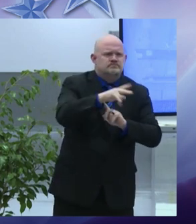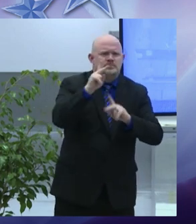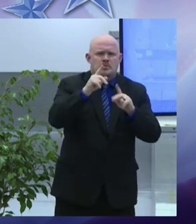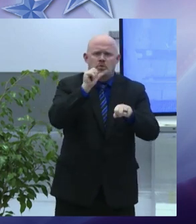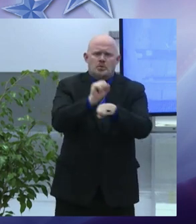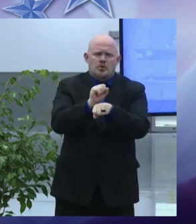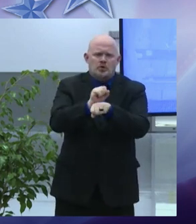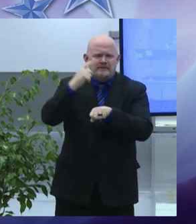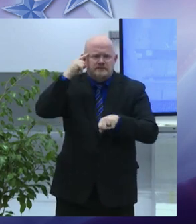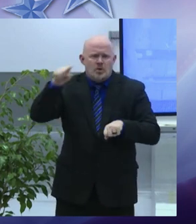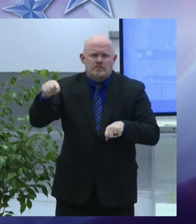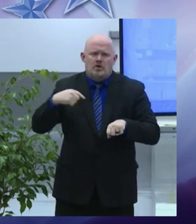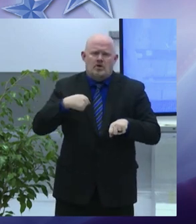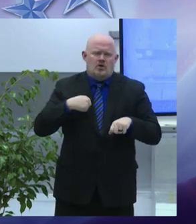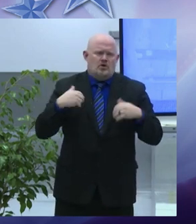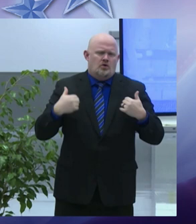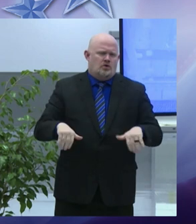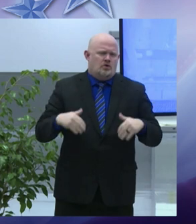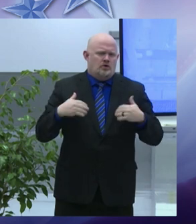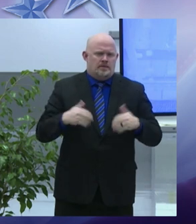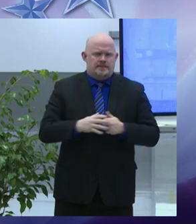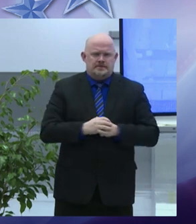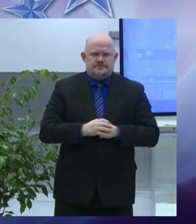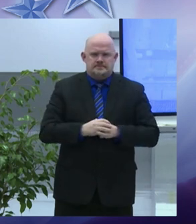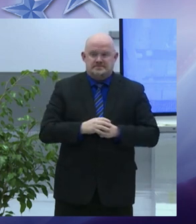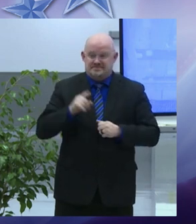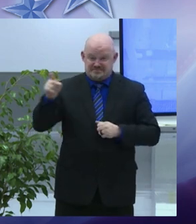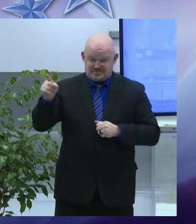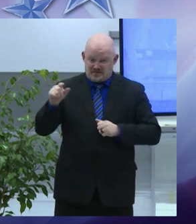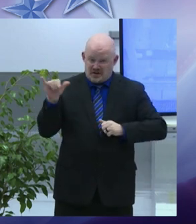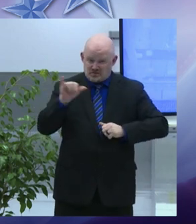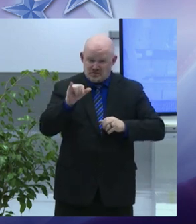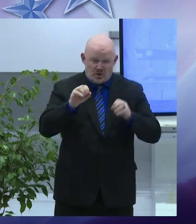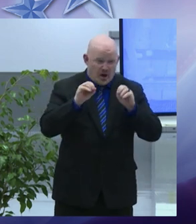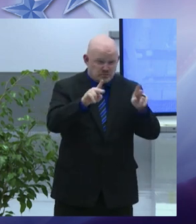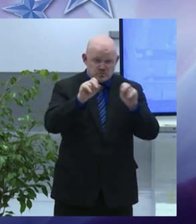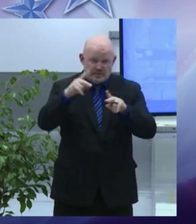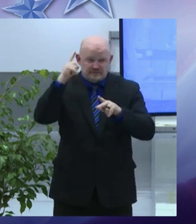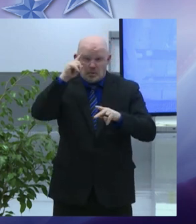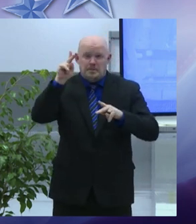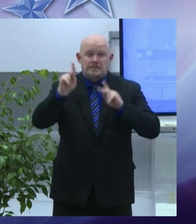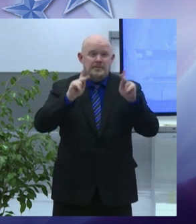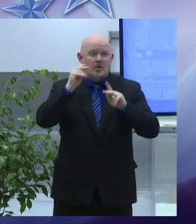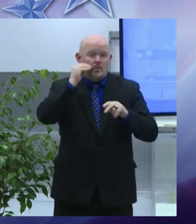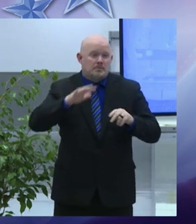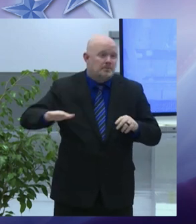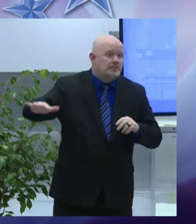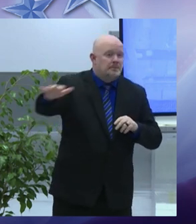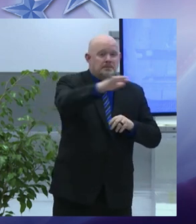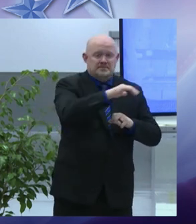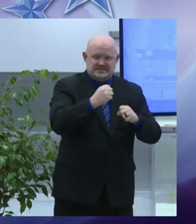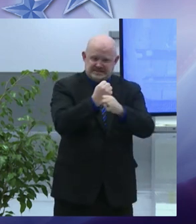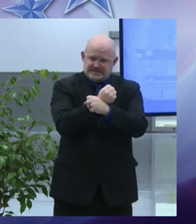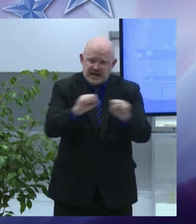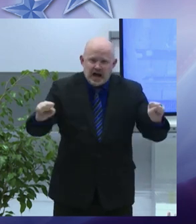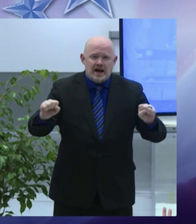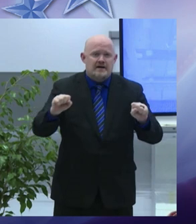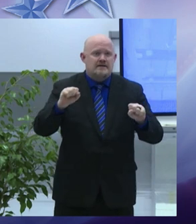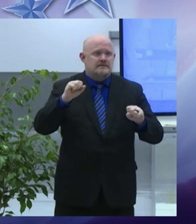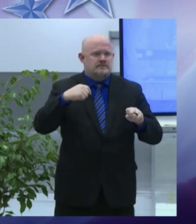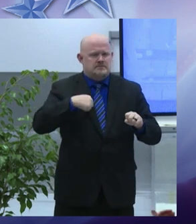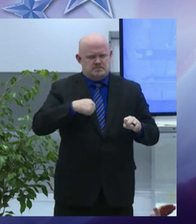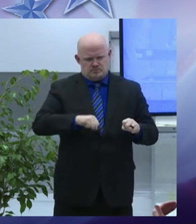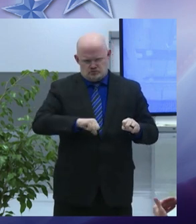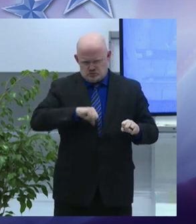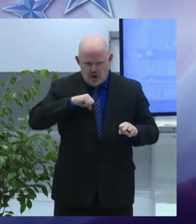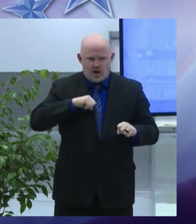milk help residents feel safe comfortable and proud to be here I would often say let's move forward with that